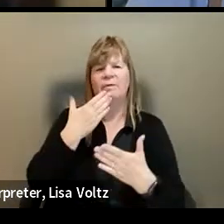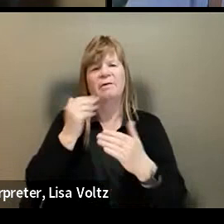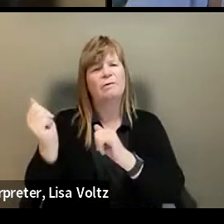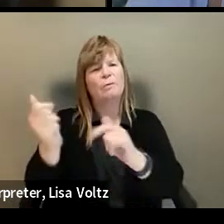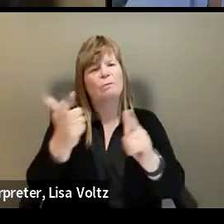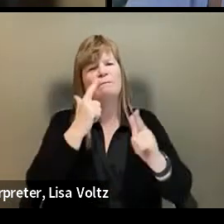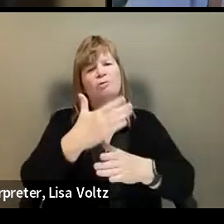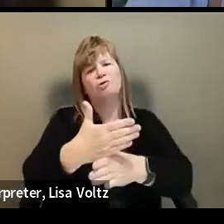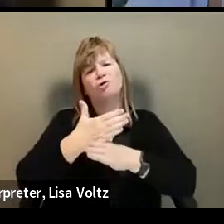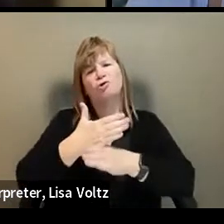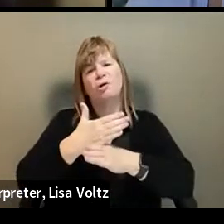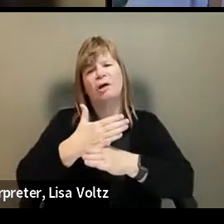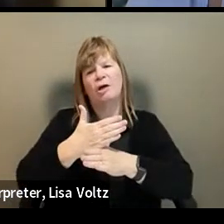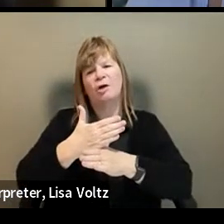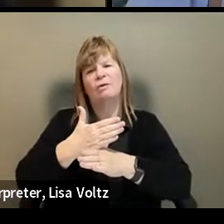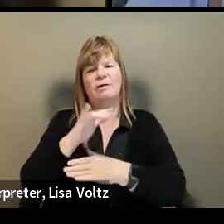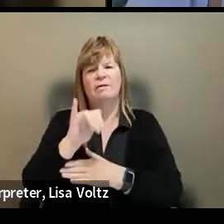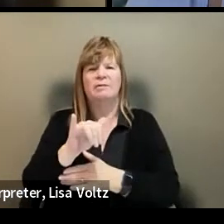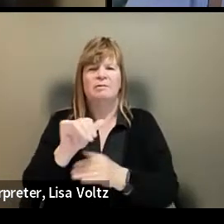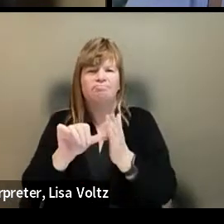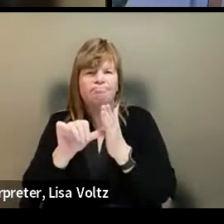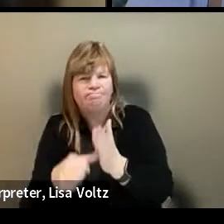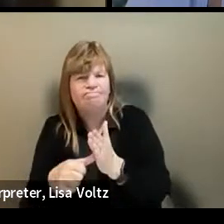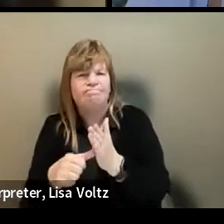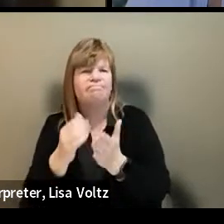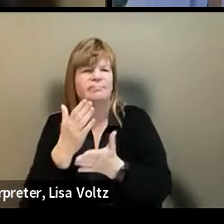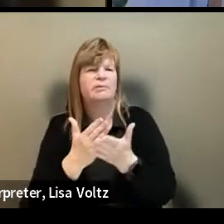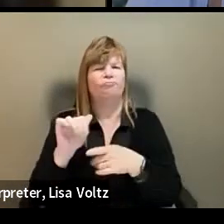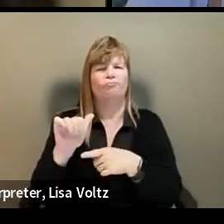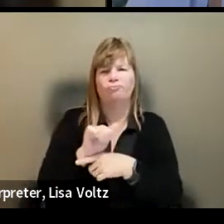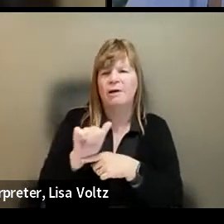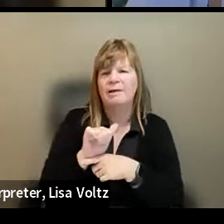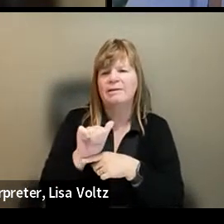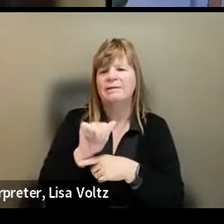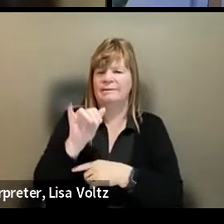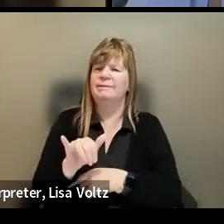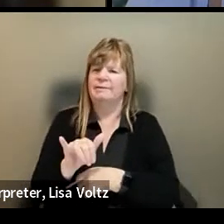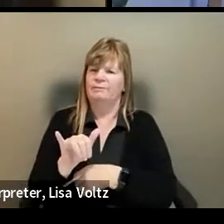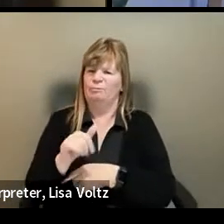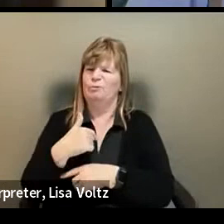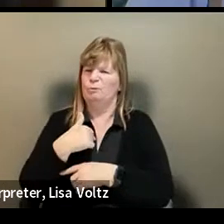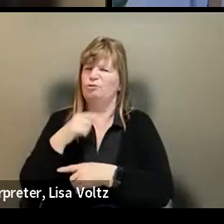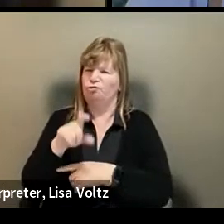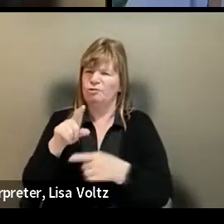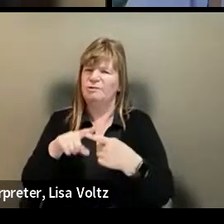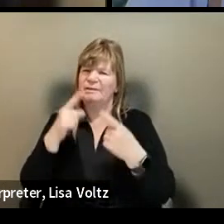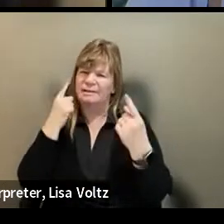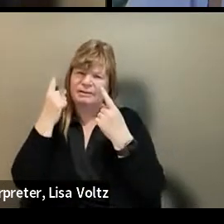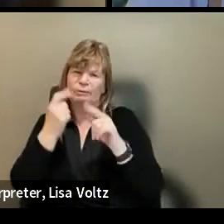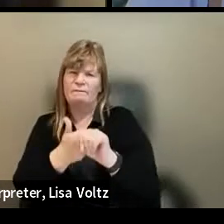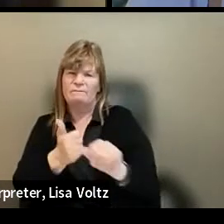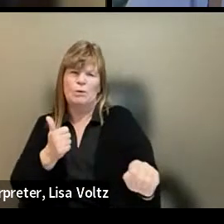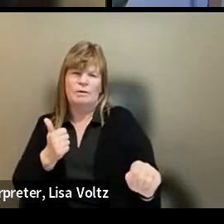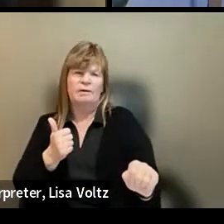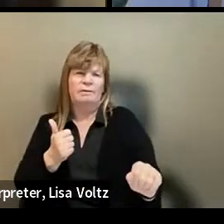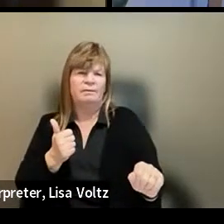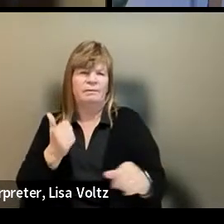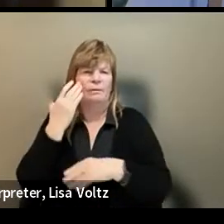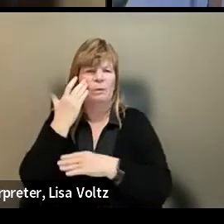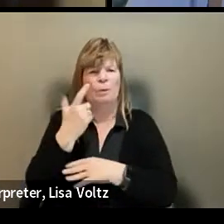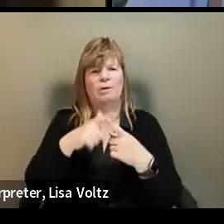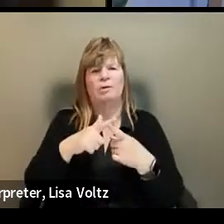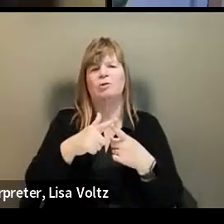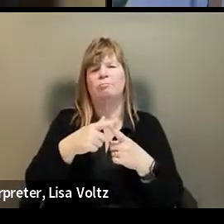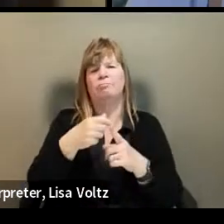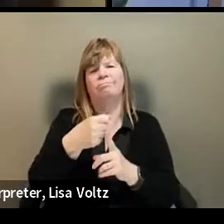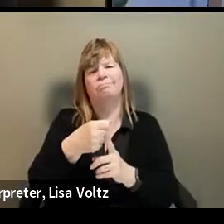for sharing those, highlighting some practices that we should consider avoiding in order to expand